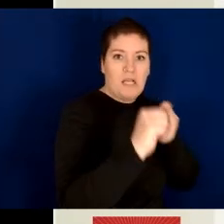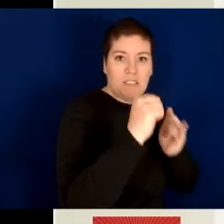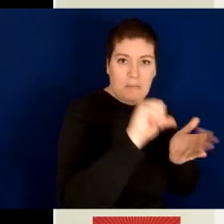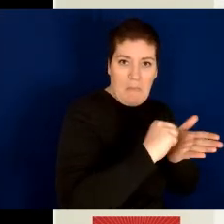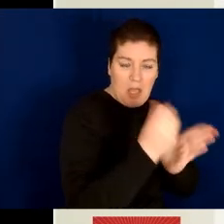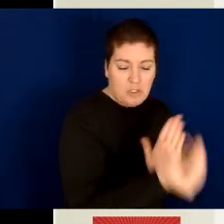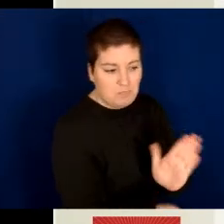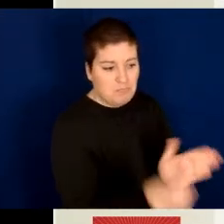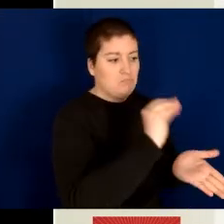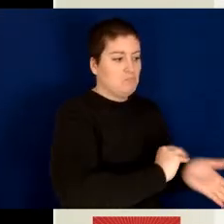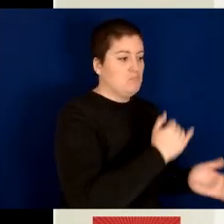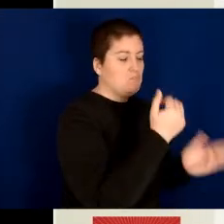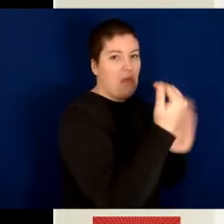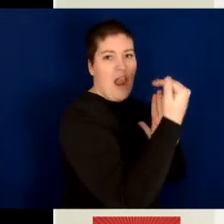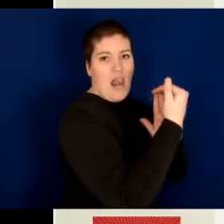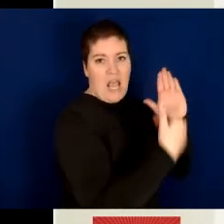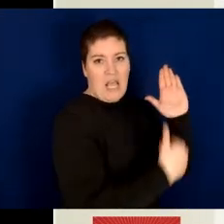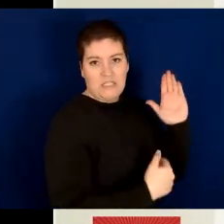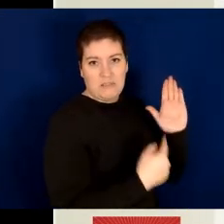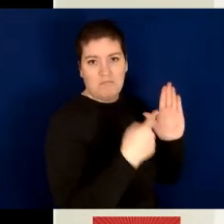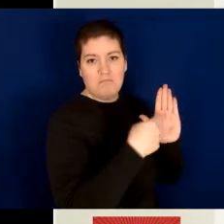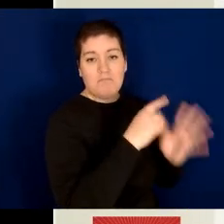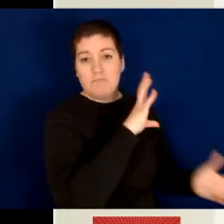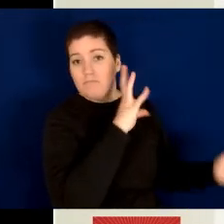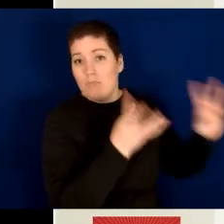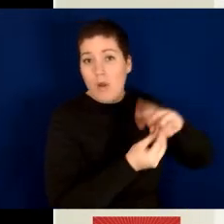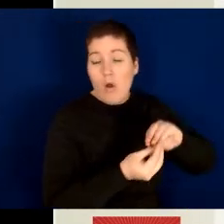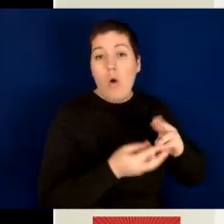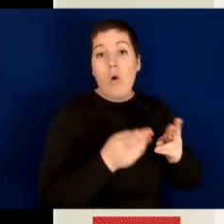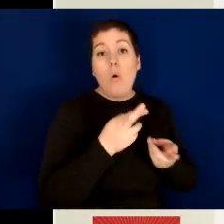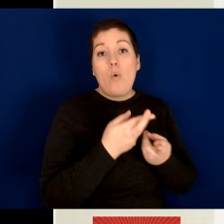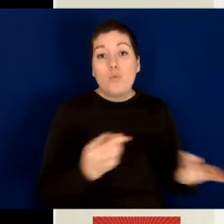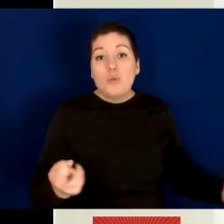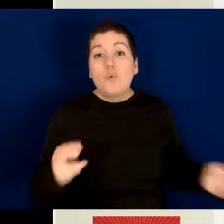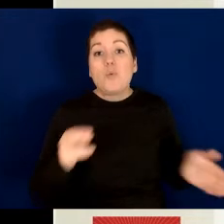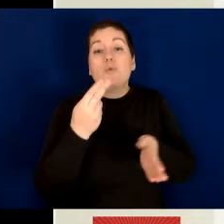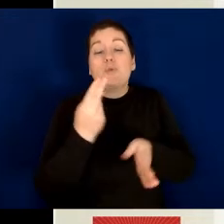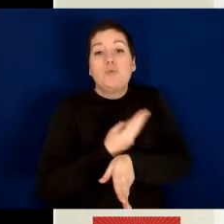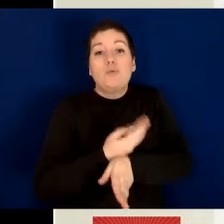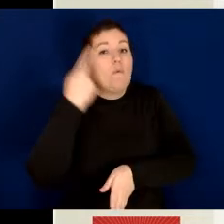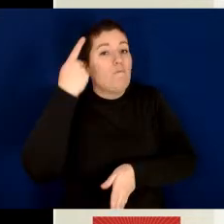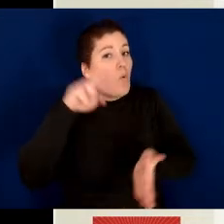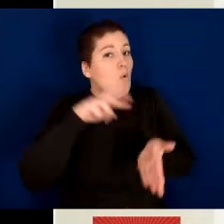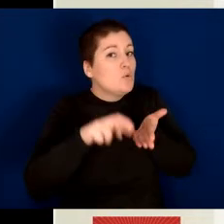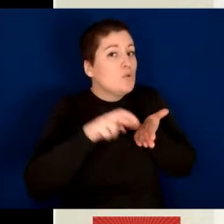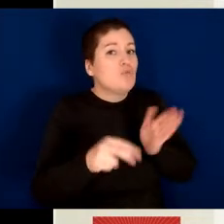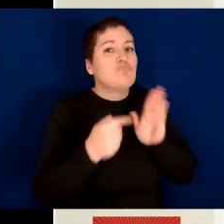Sources may include books, articles, websites, and more.